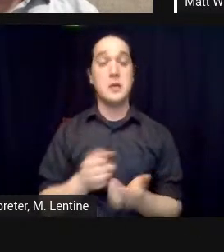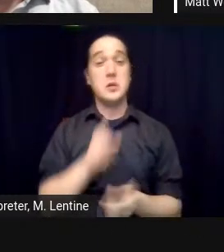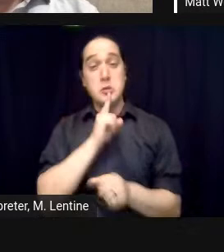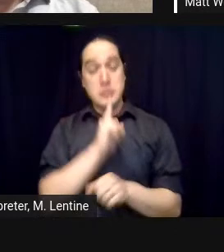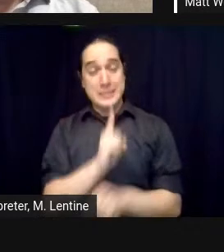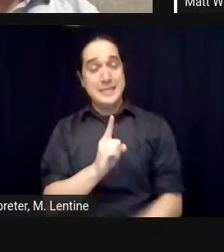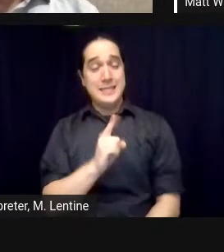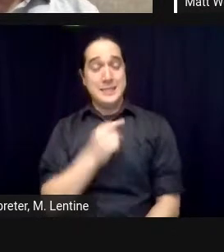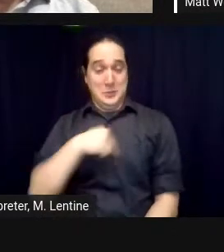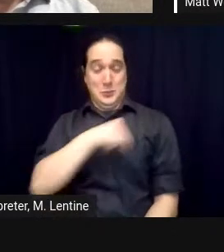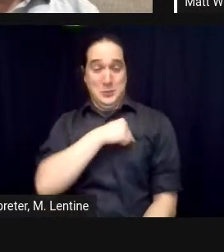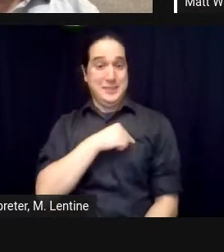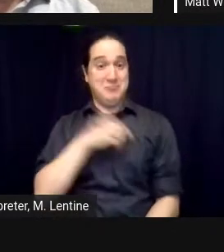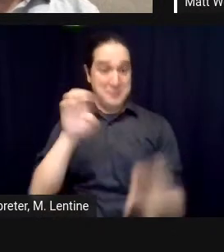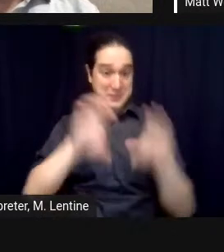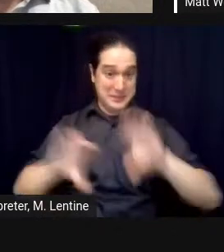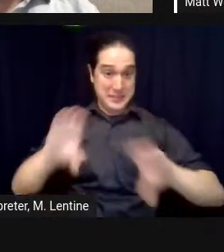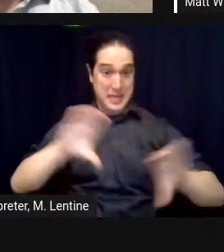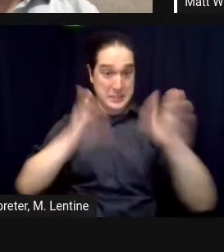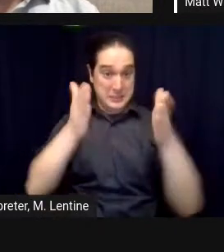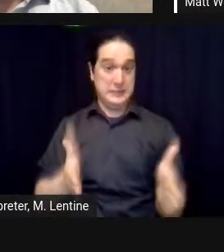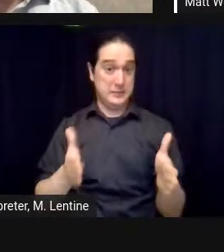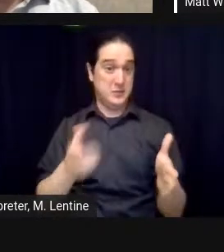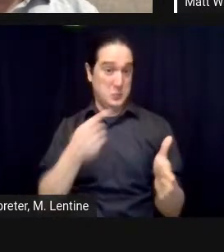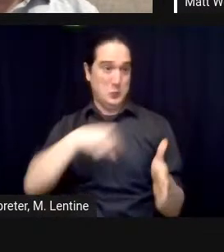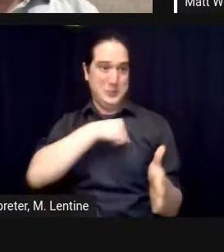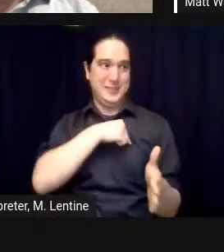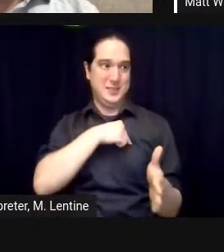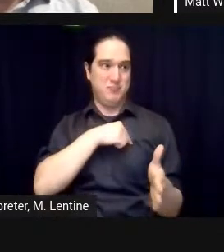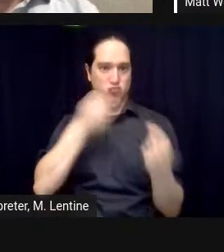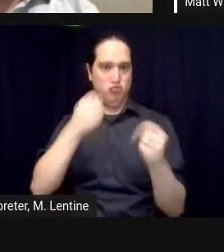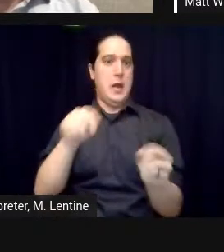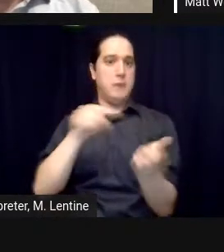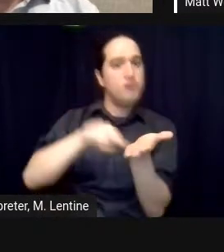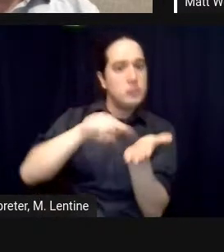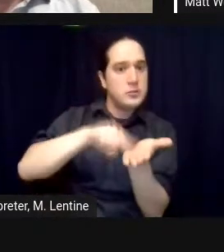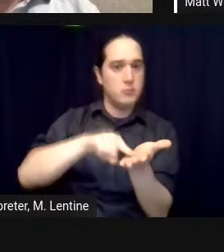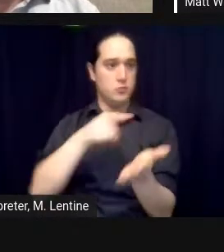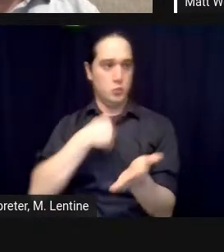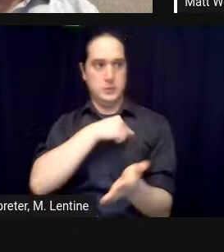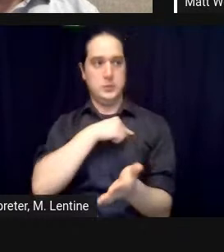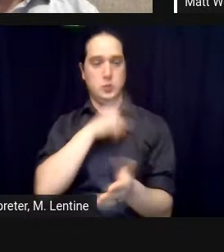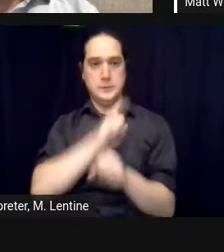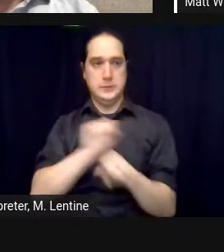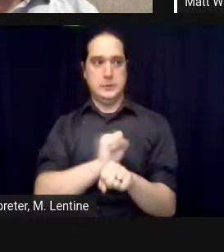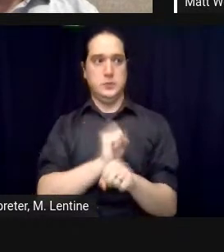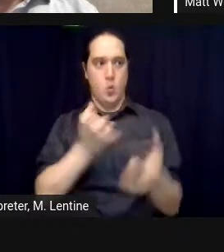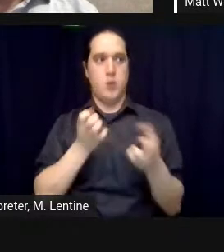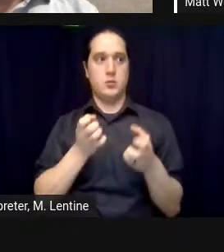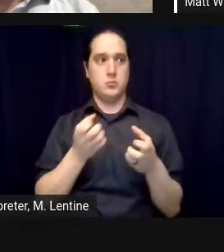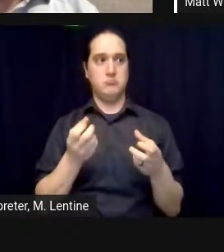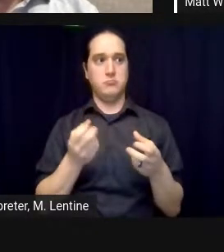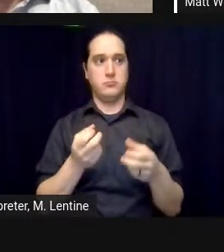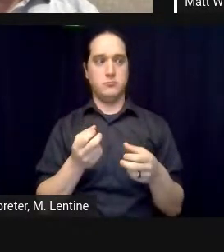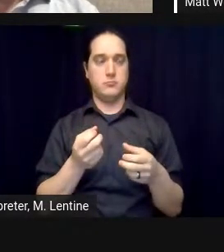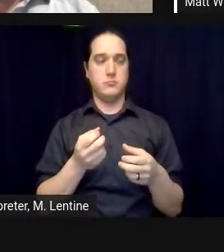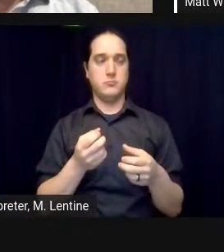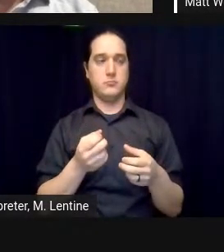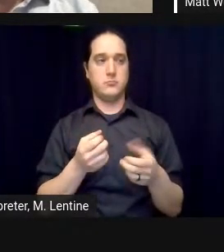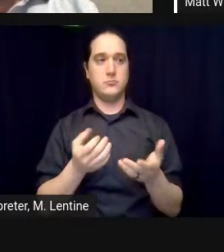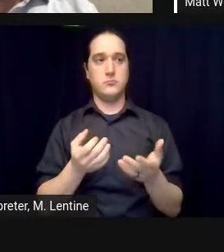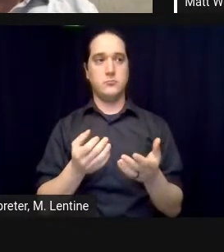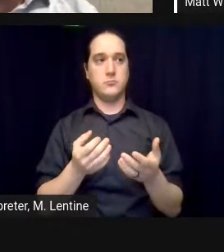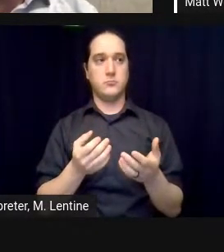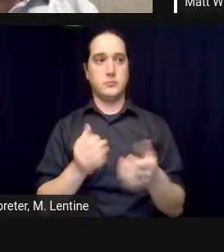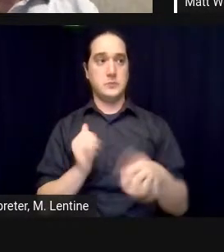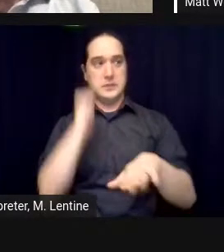reductionist science but also this group was interested in what one of one of the people interviewed in the film kathleen gray